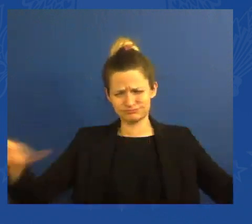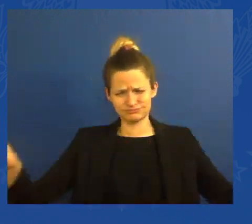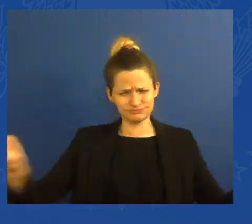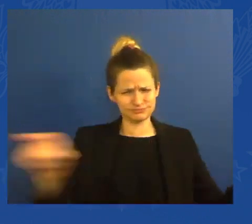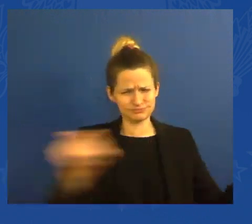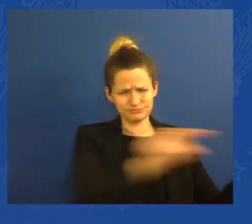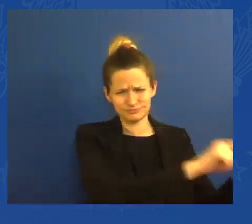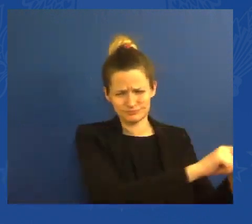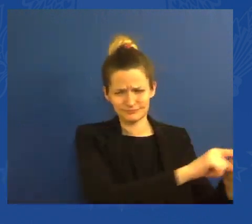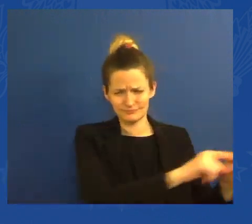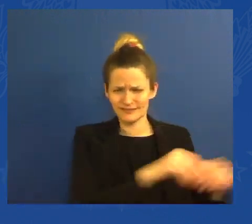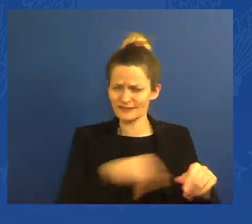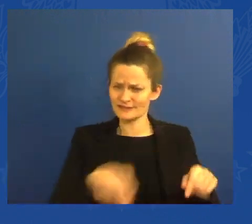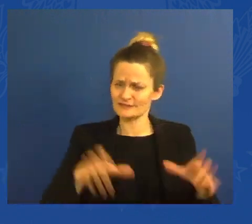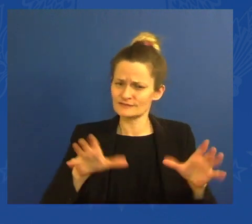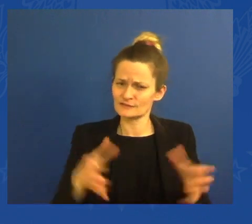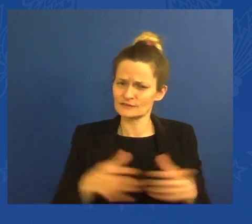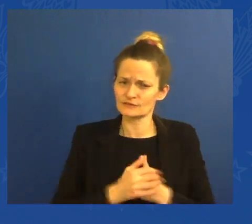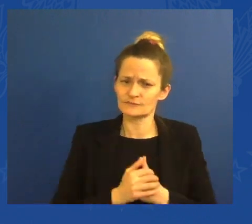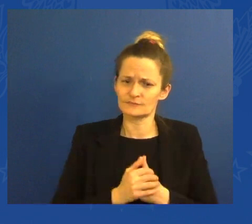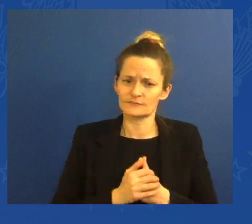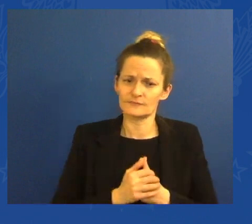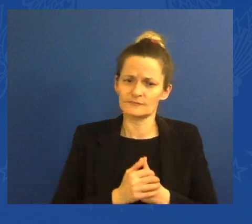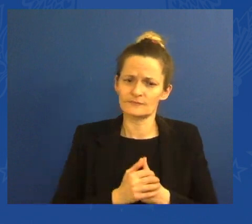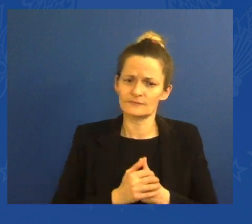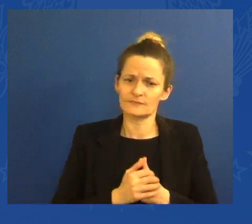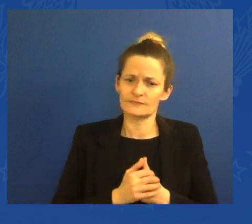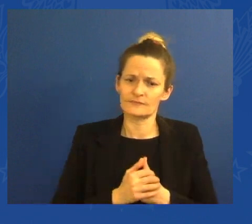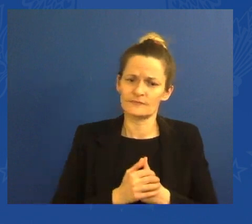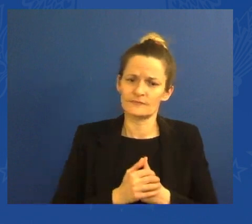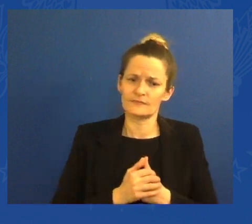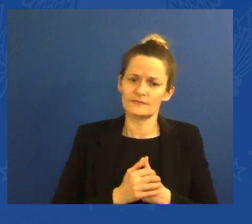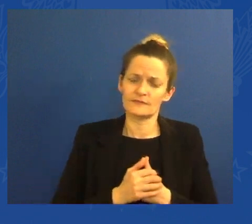there truly is nothing beyond our capacity. There really isn't.